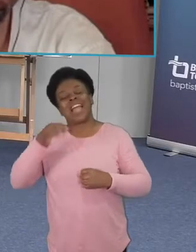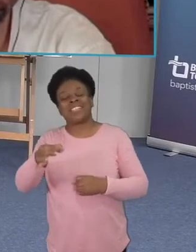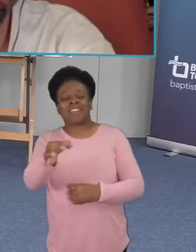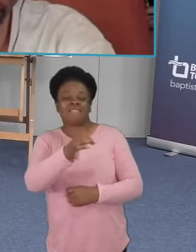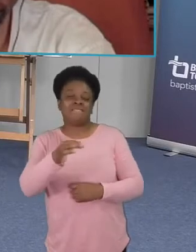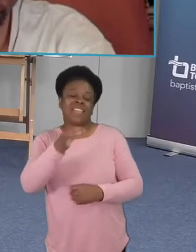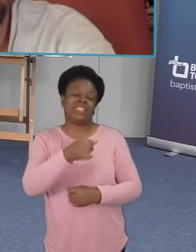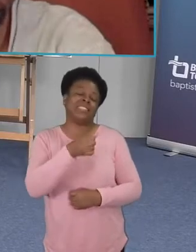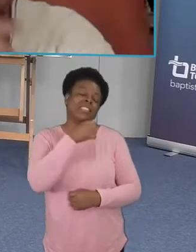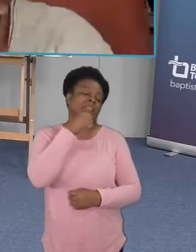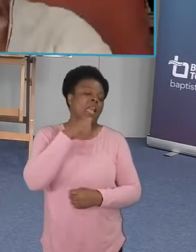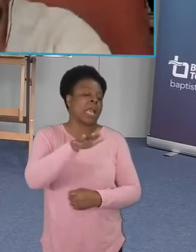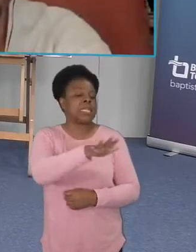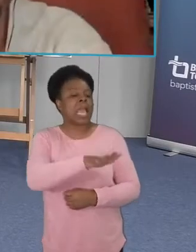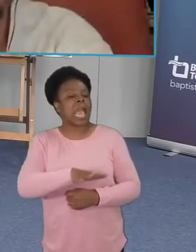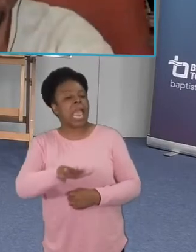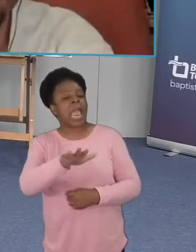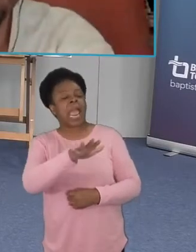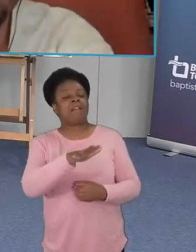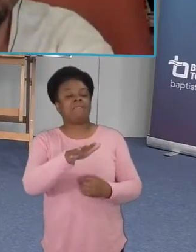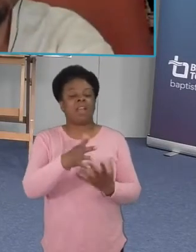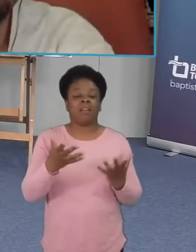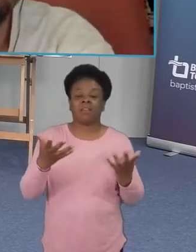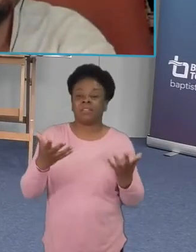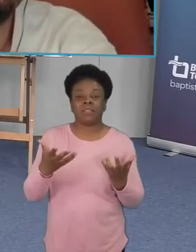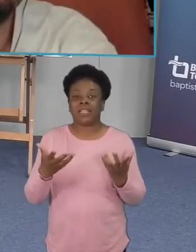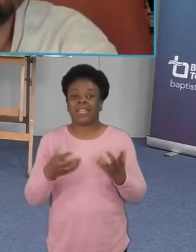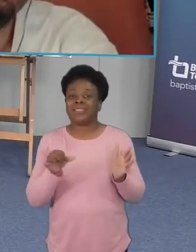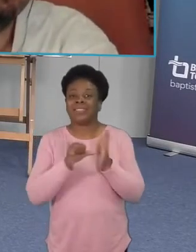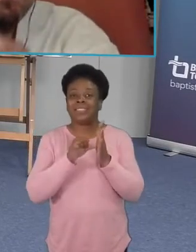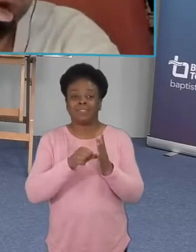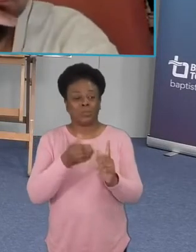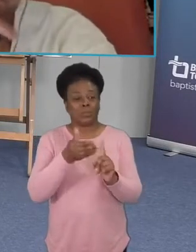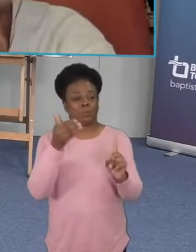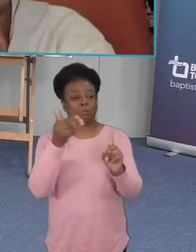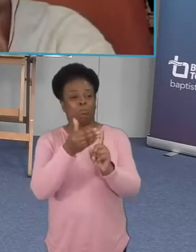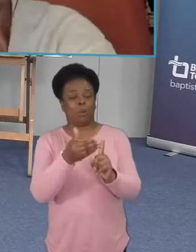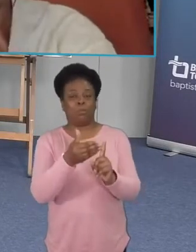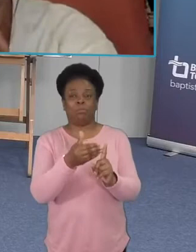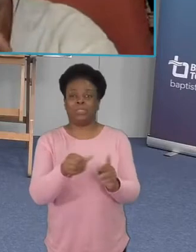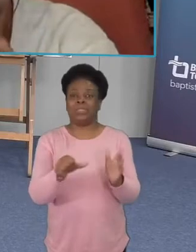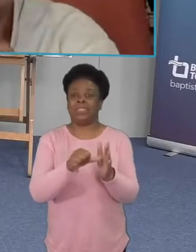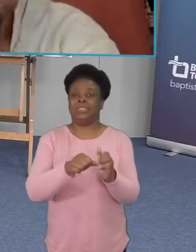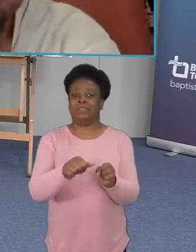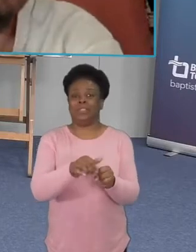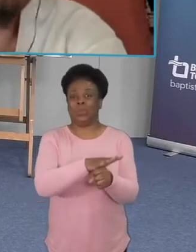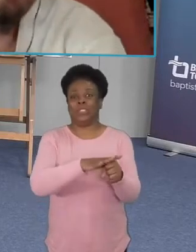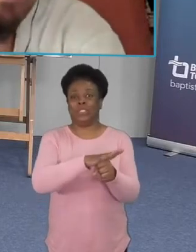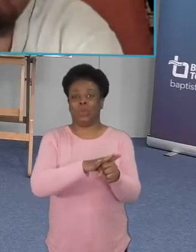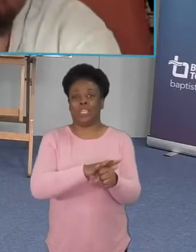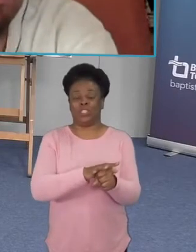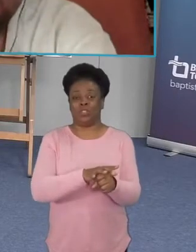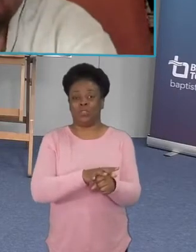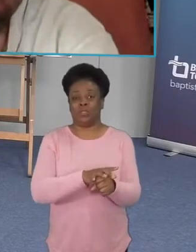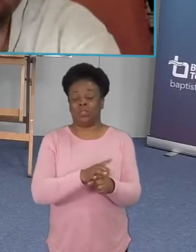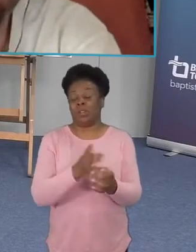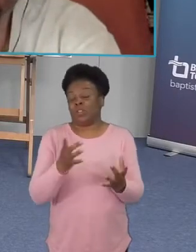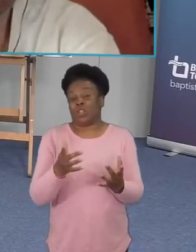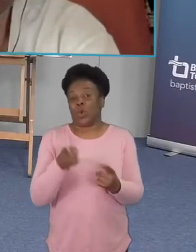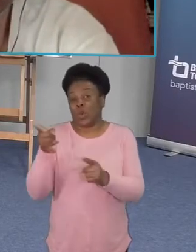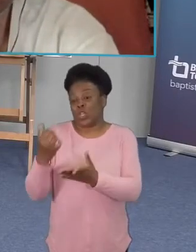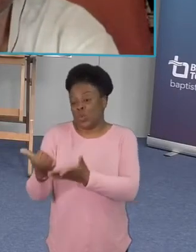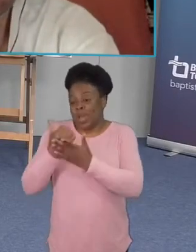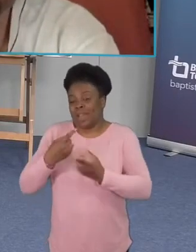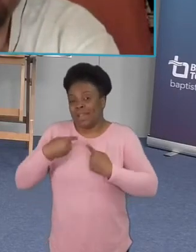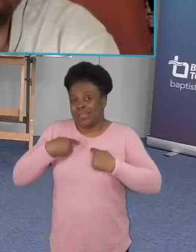village is not calcutta what would be your advice here well yeah so i think that